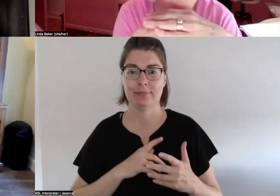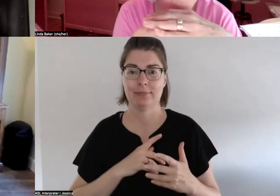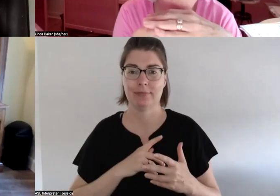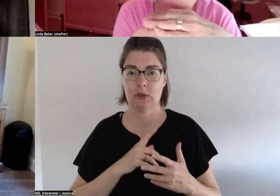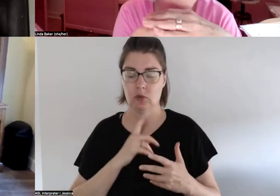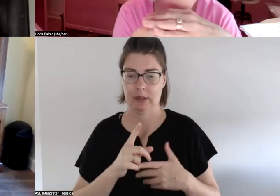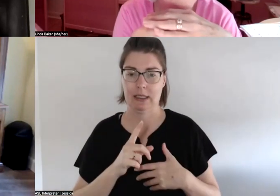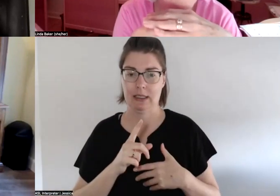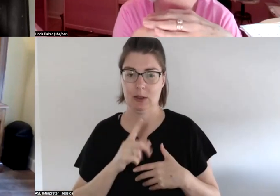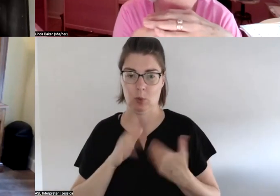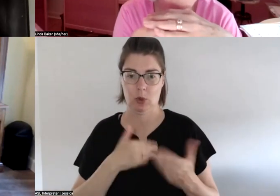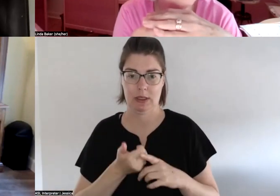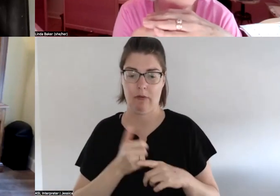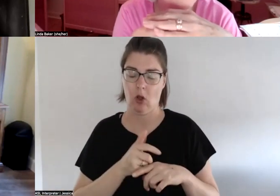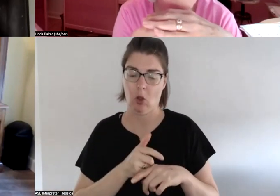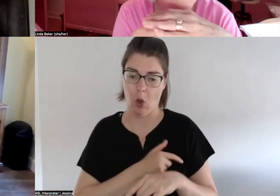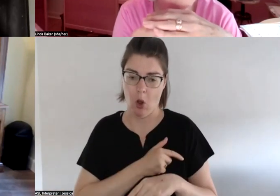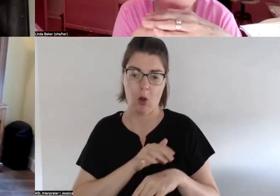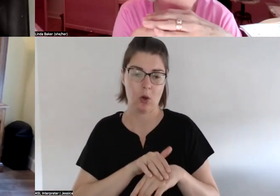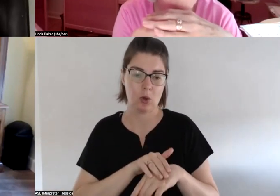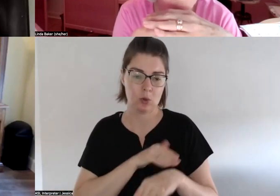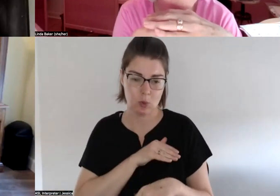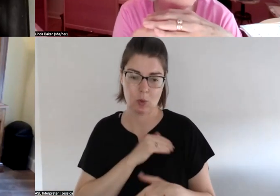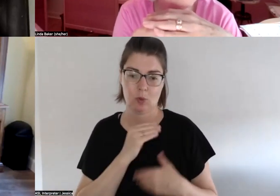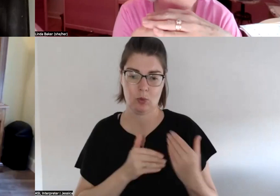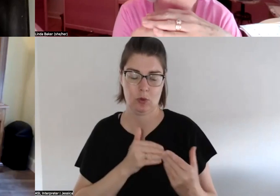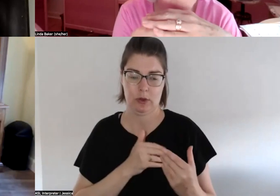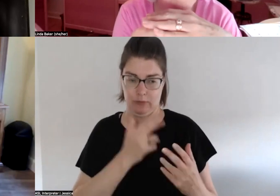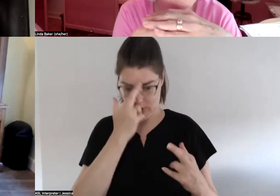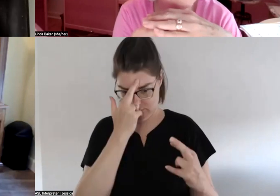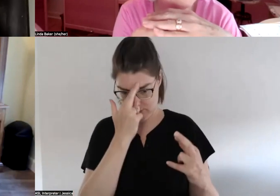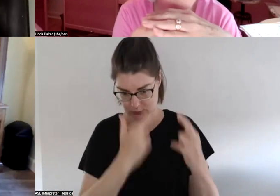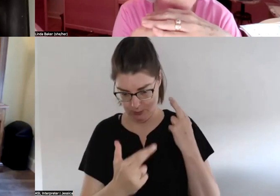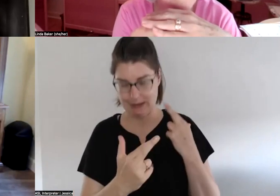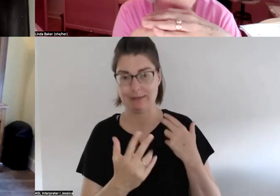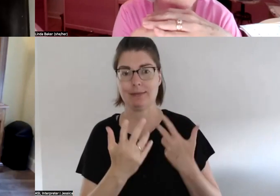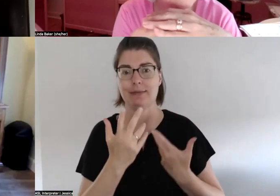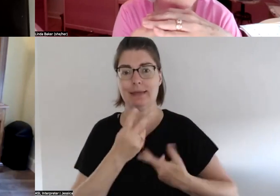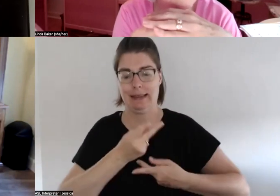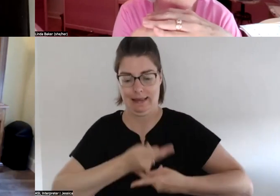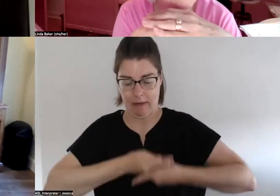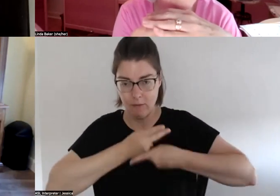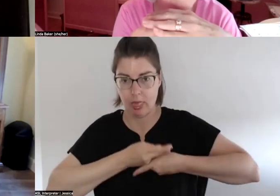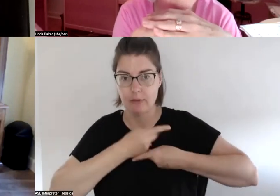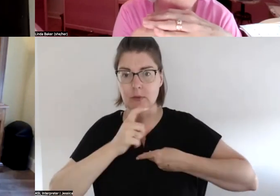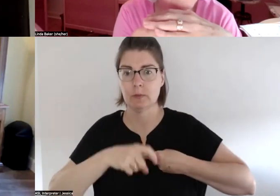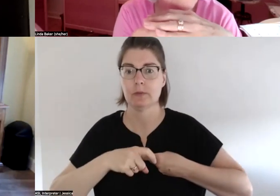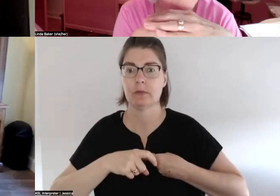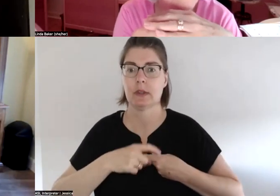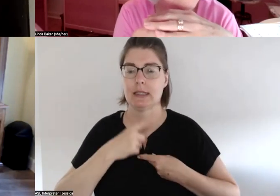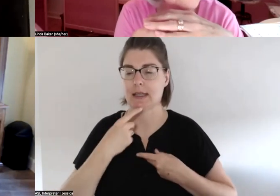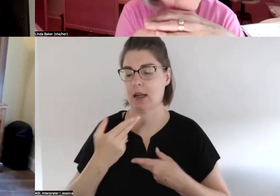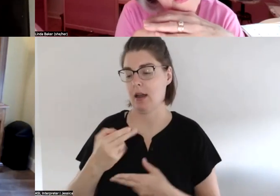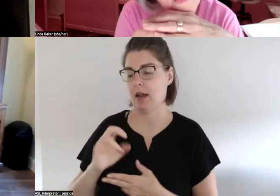long process it's a slow process of respect it's a careful we have a saying hug will yen